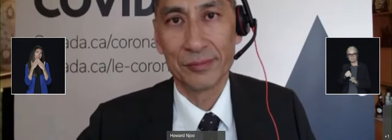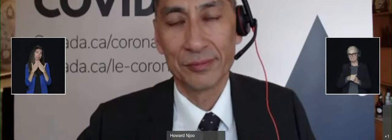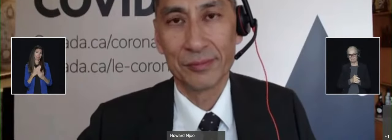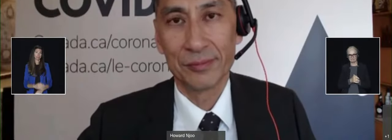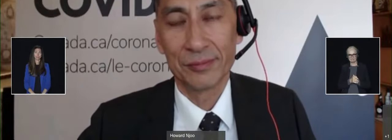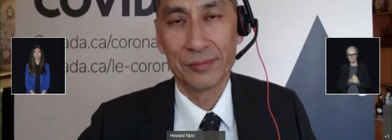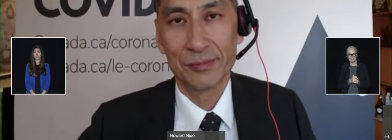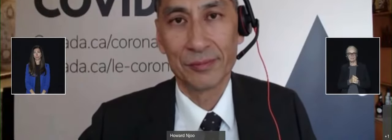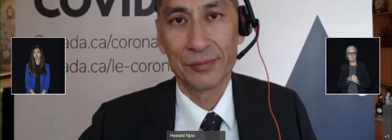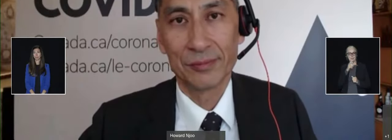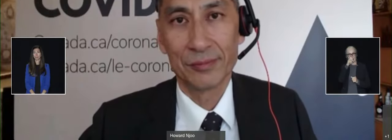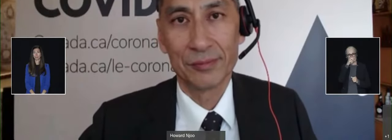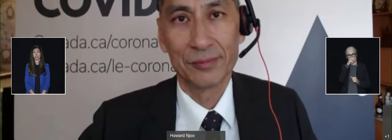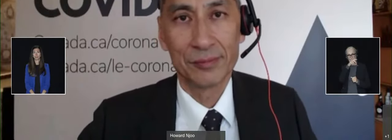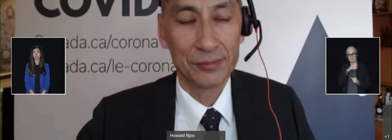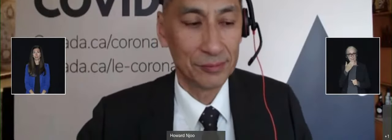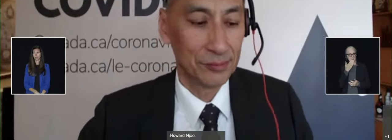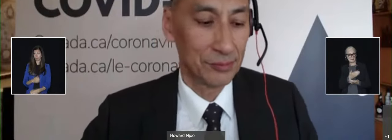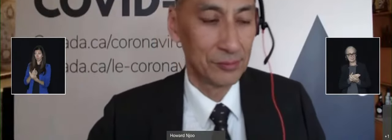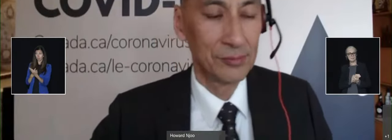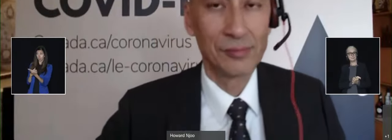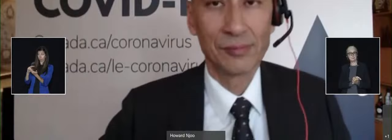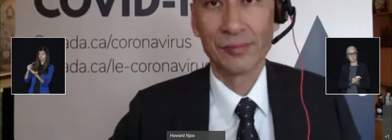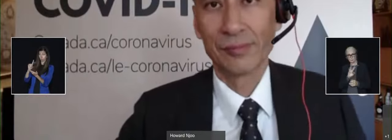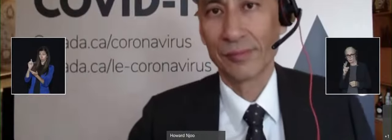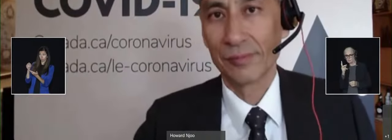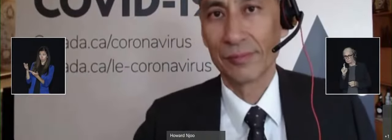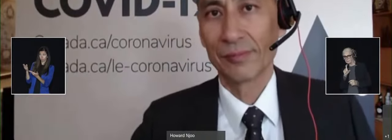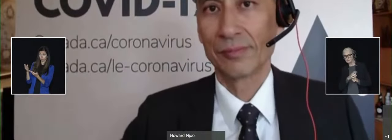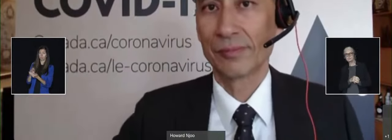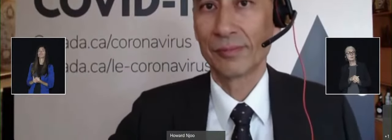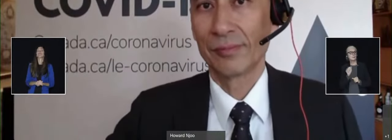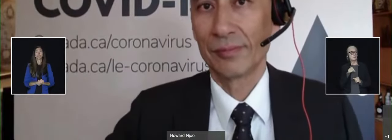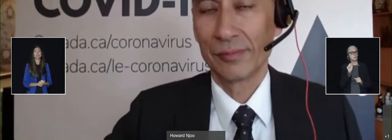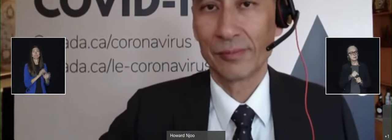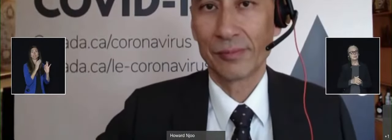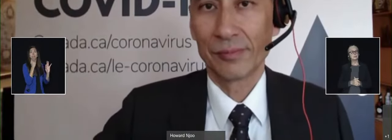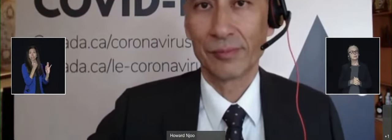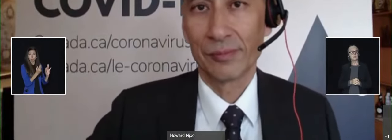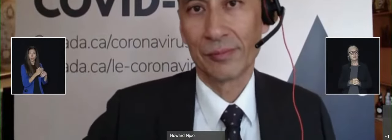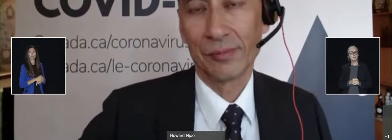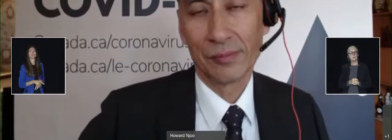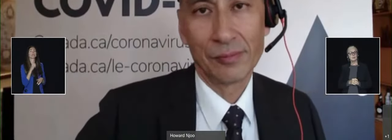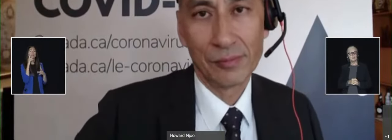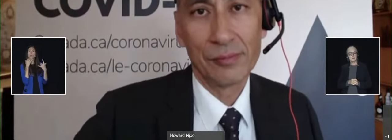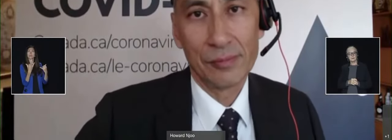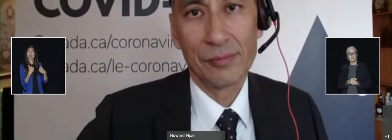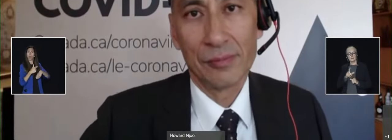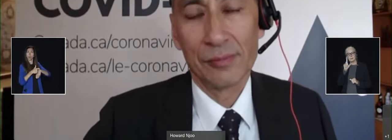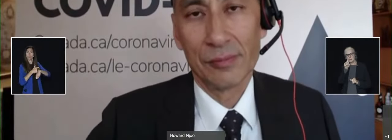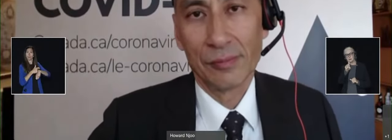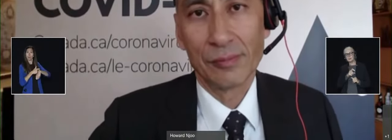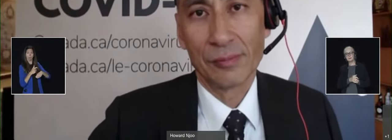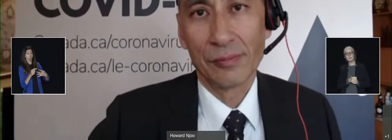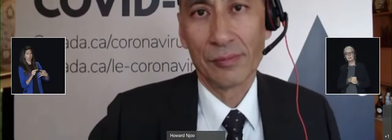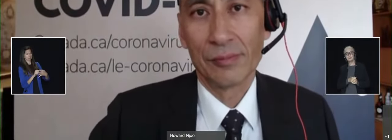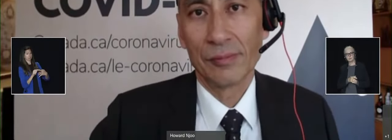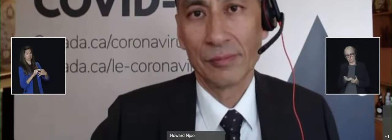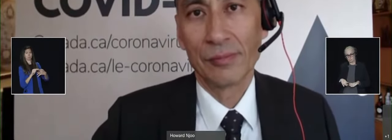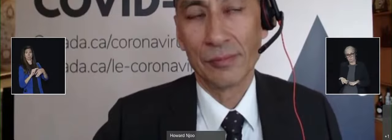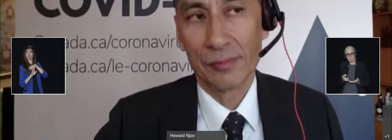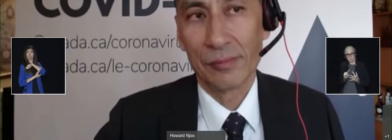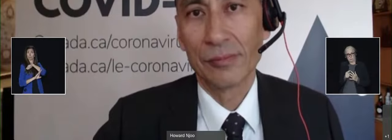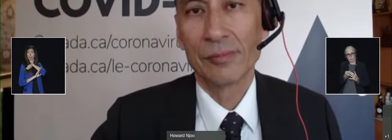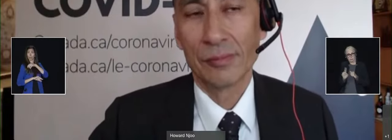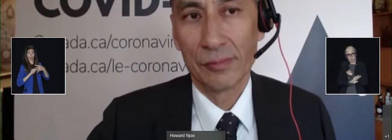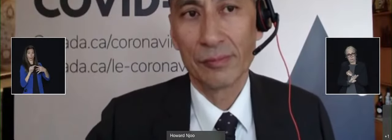Thank you. Follow up. Nick? Yeah. So we're, you know, we're into early September. Getting a vaccine, getting a shot